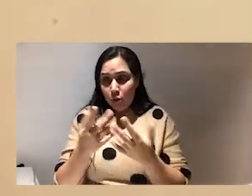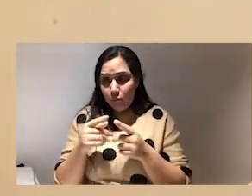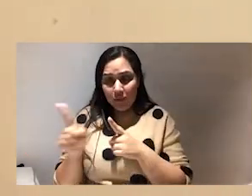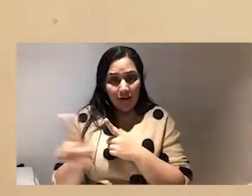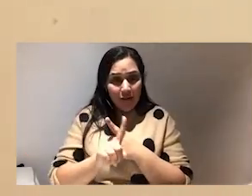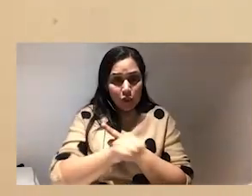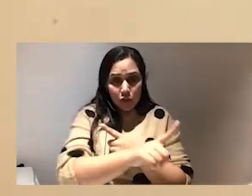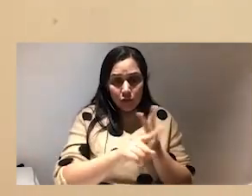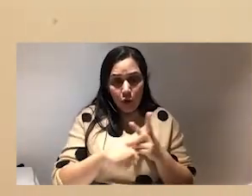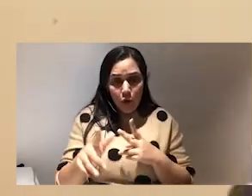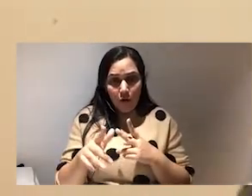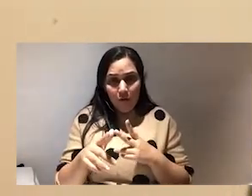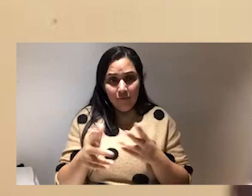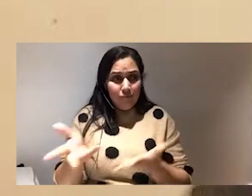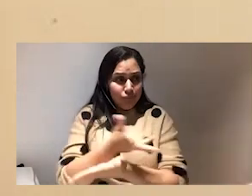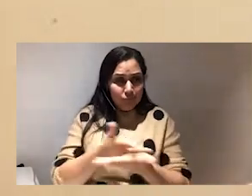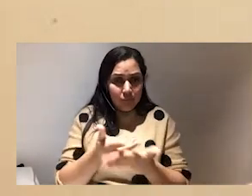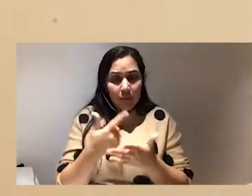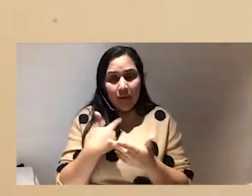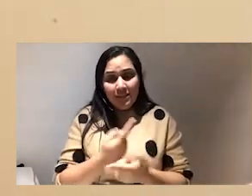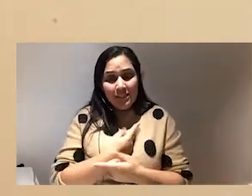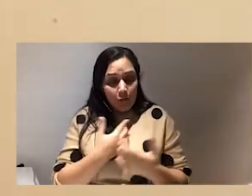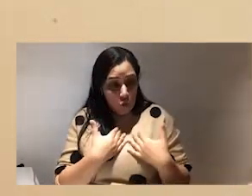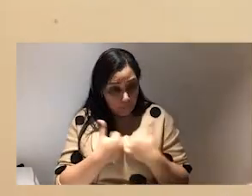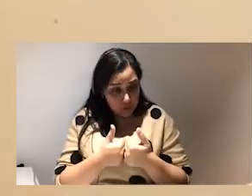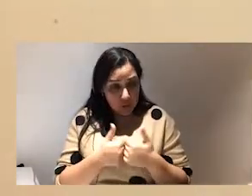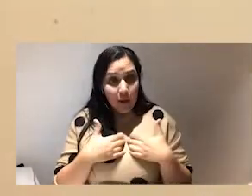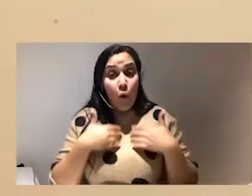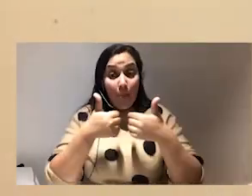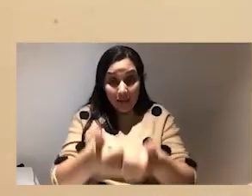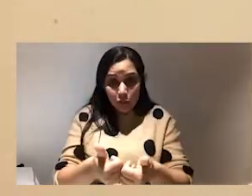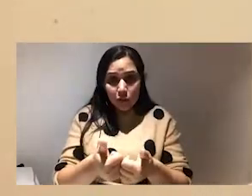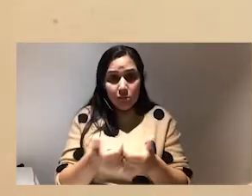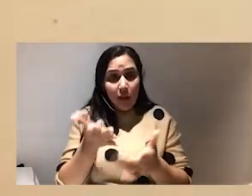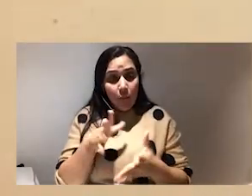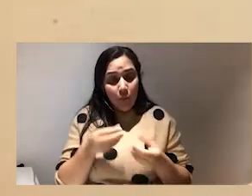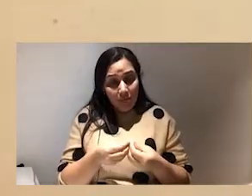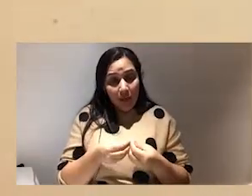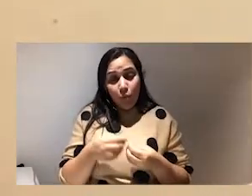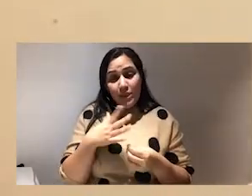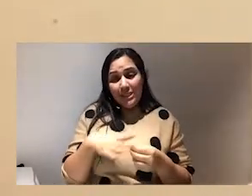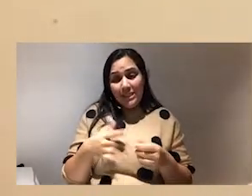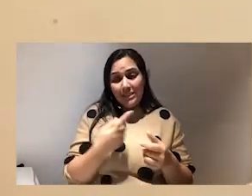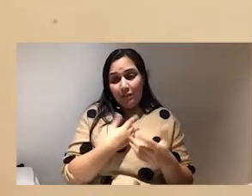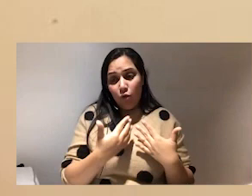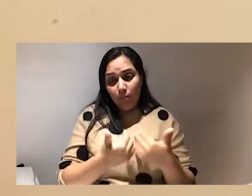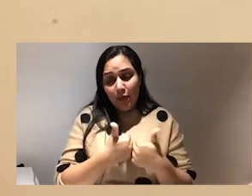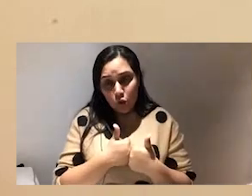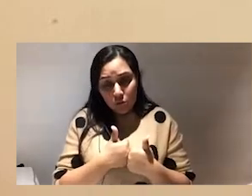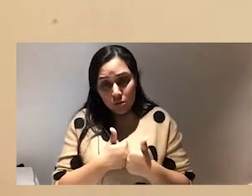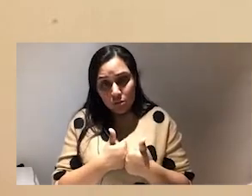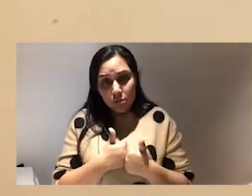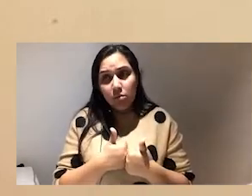being tested even more and self-compassion and compassion like comes with that we need self-compassion um